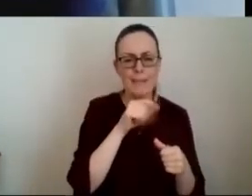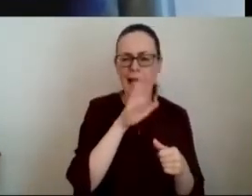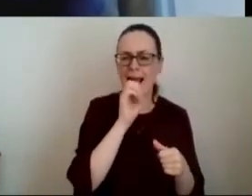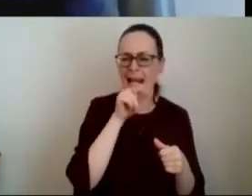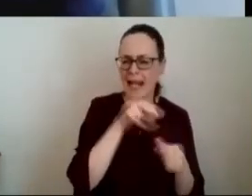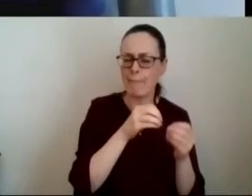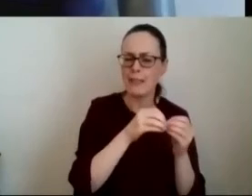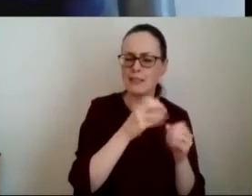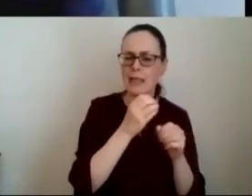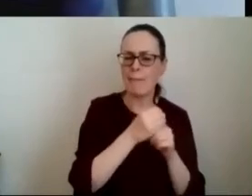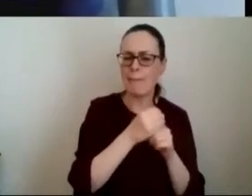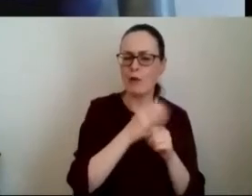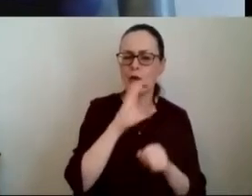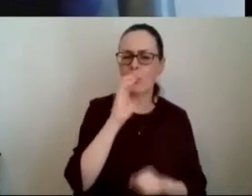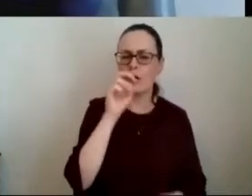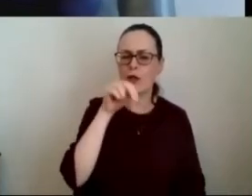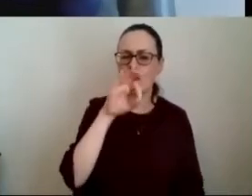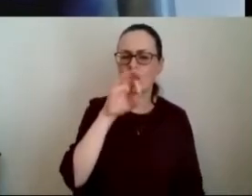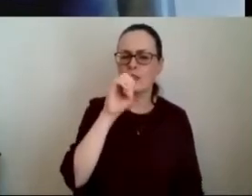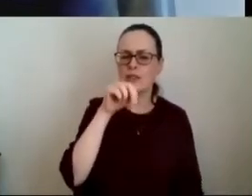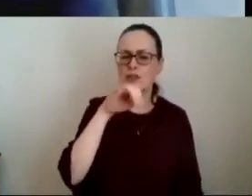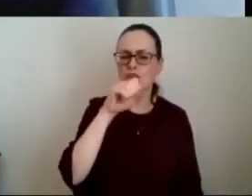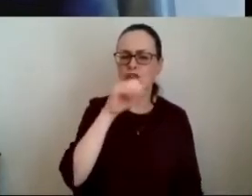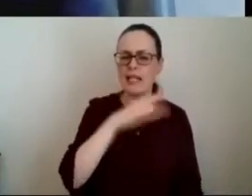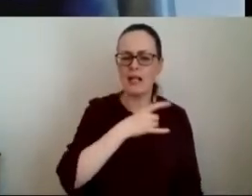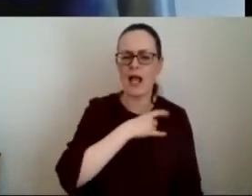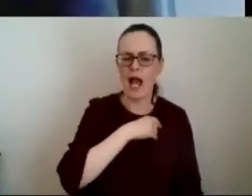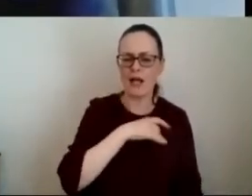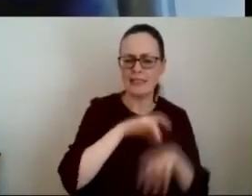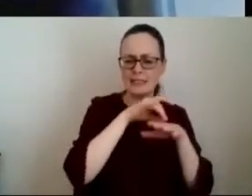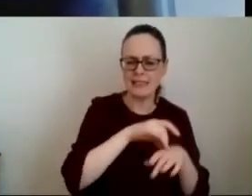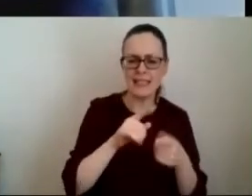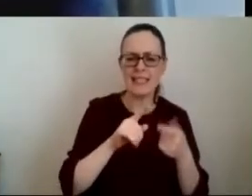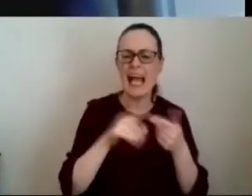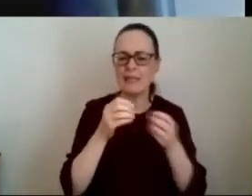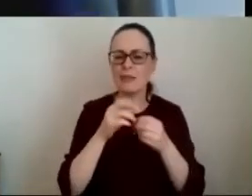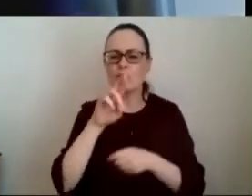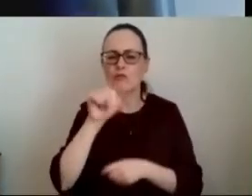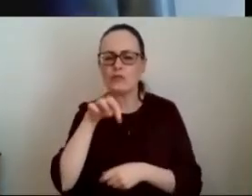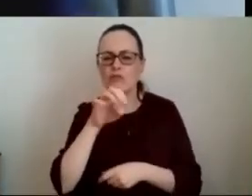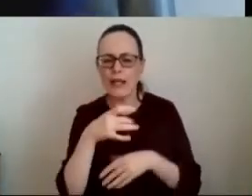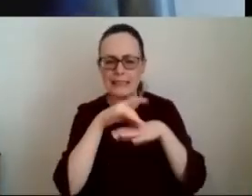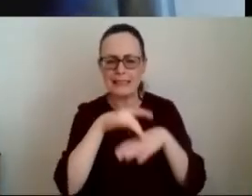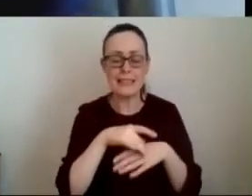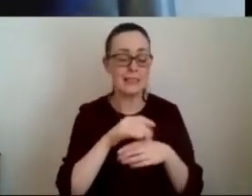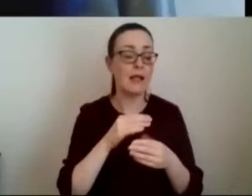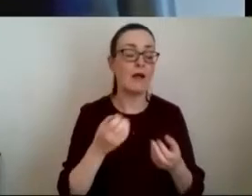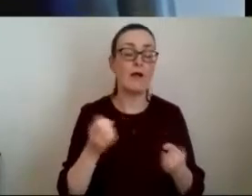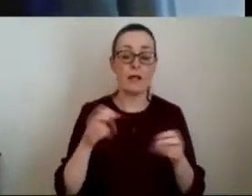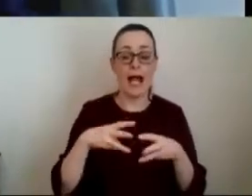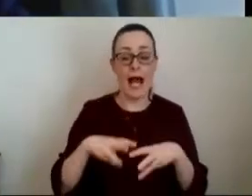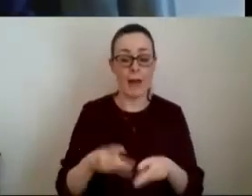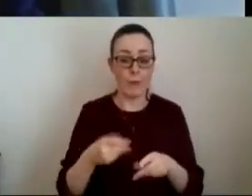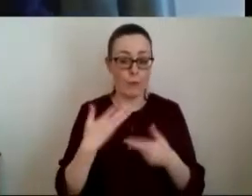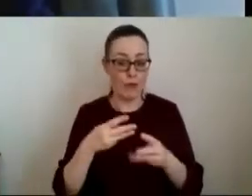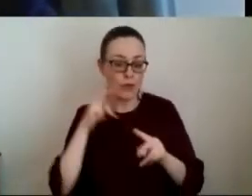to the congenital heart disease and and also the previous speakers in relation to rare diseases and obviously i'm going to focus on acute